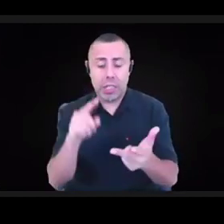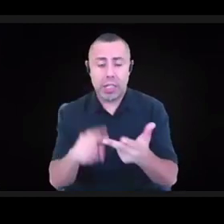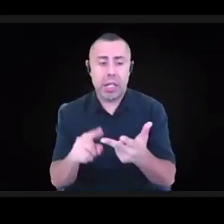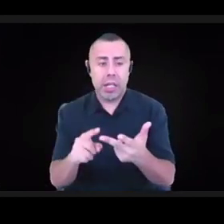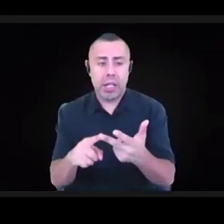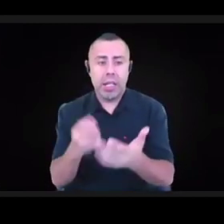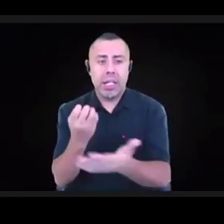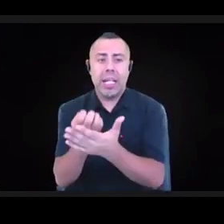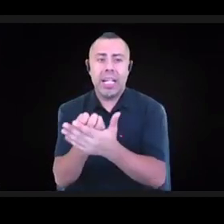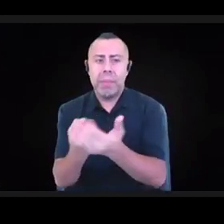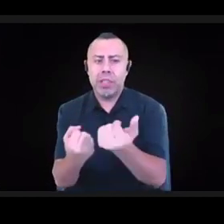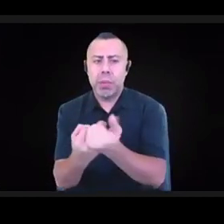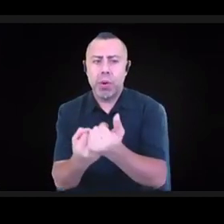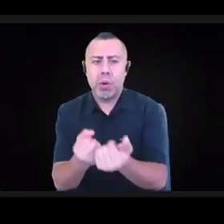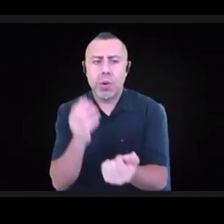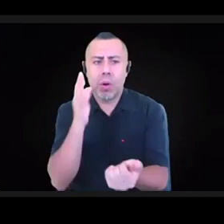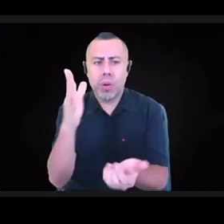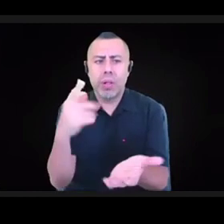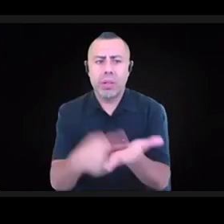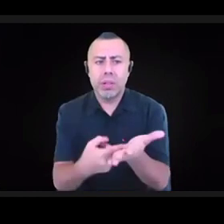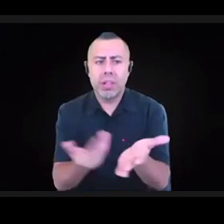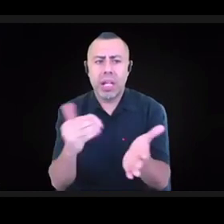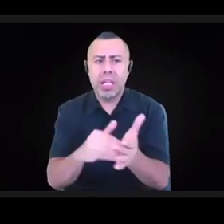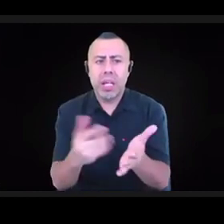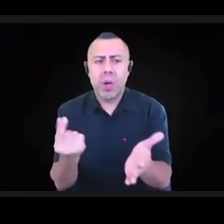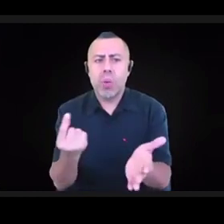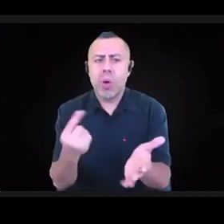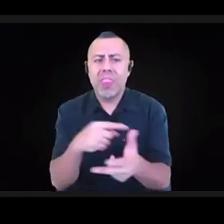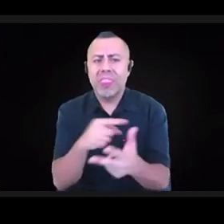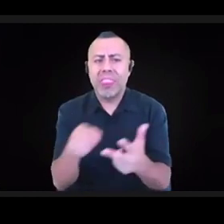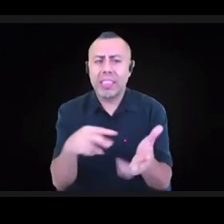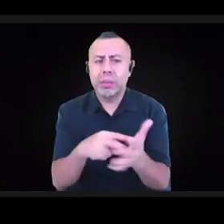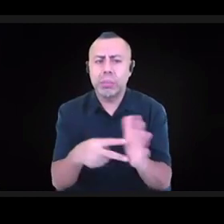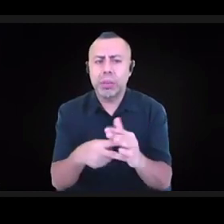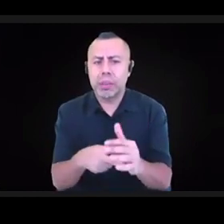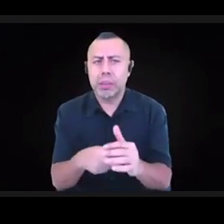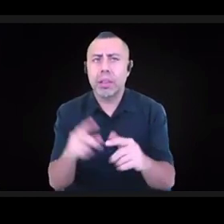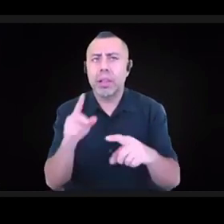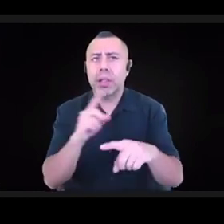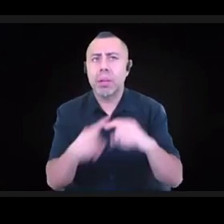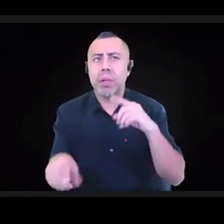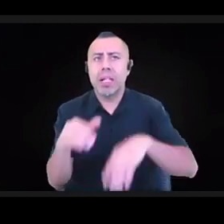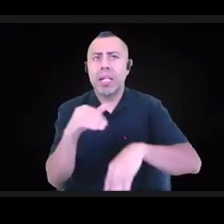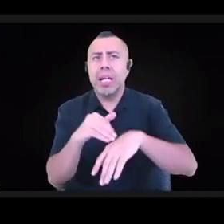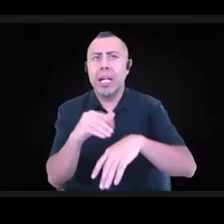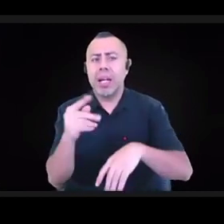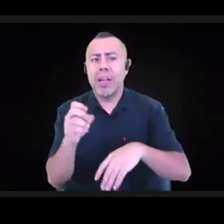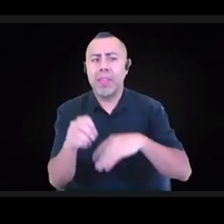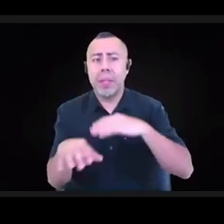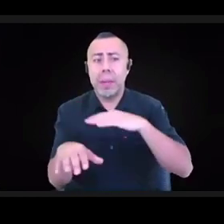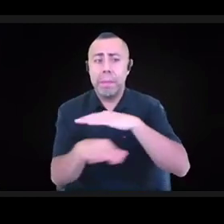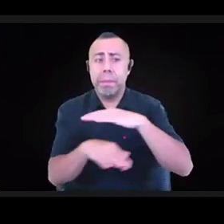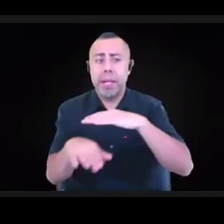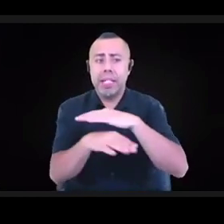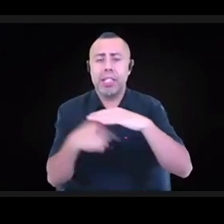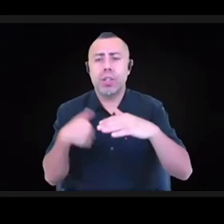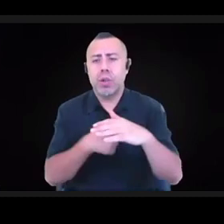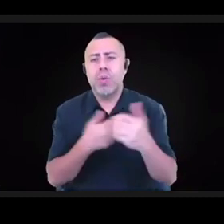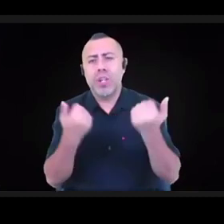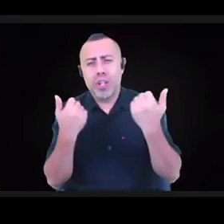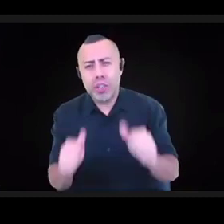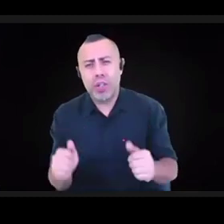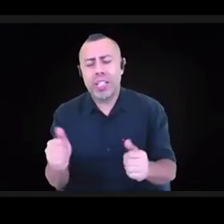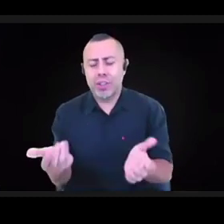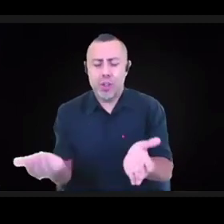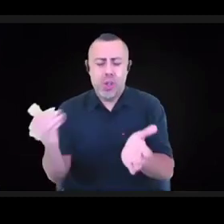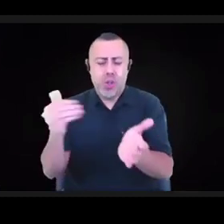But at the base of all of this, we are trying to reimagine a city that